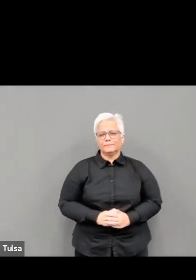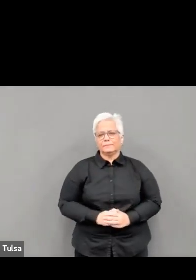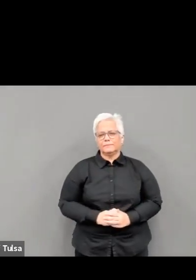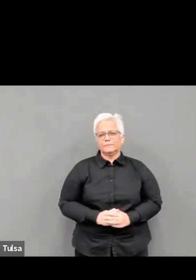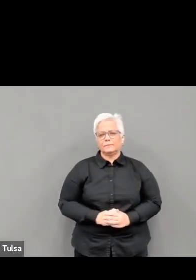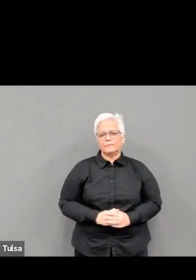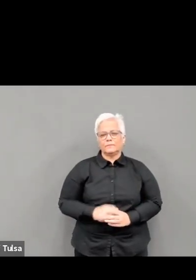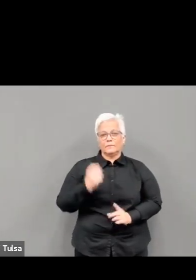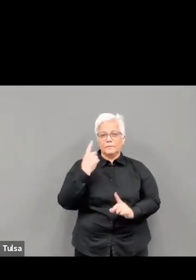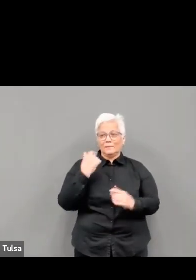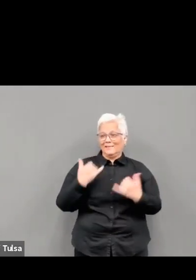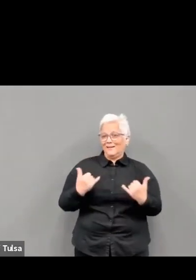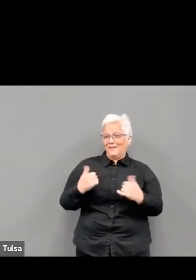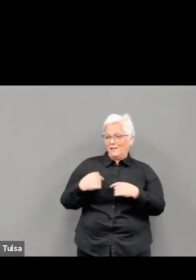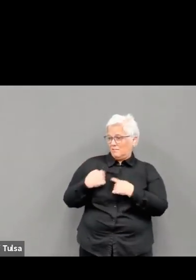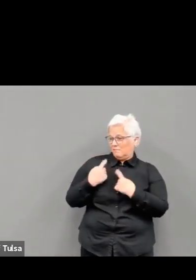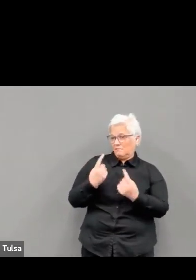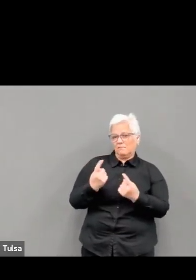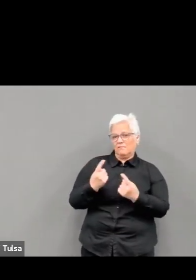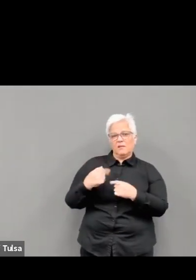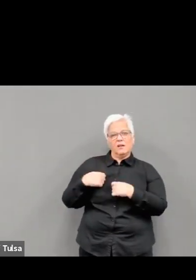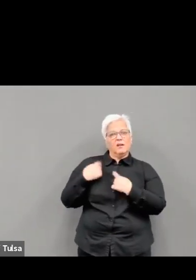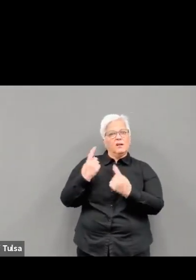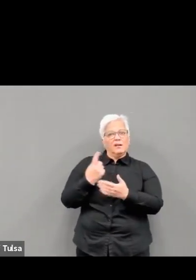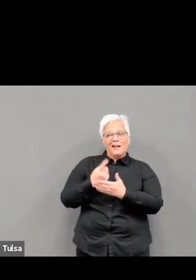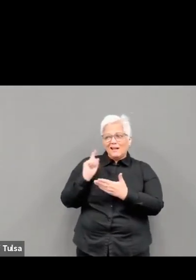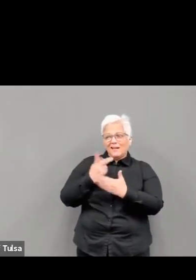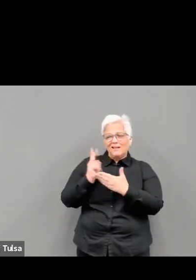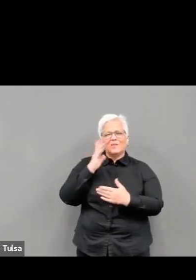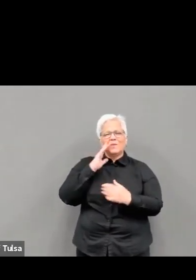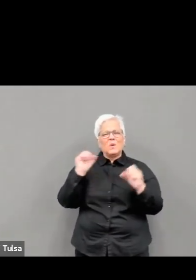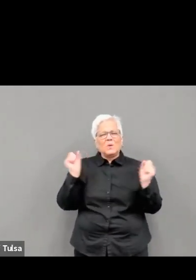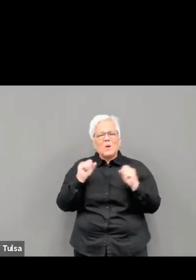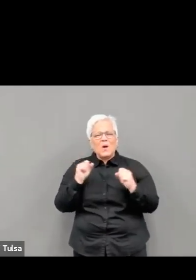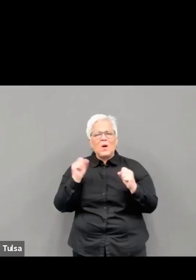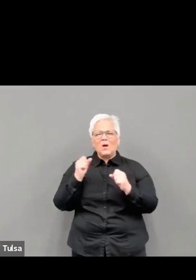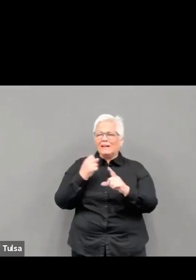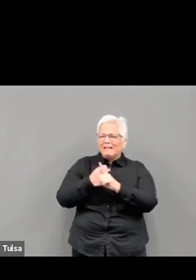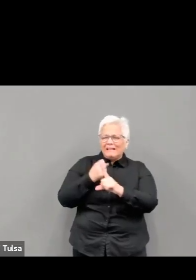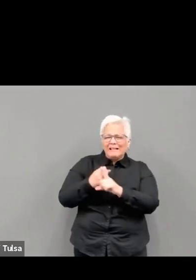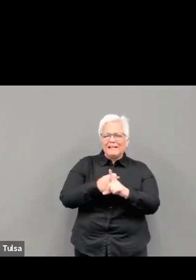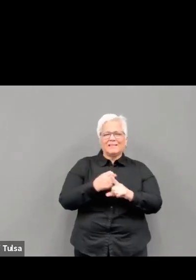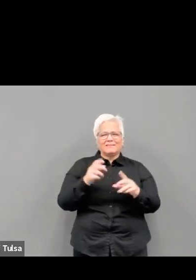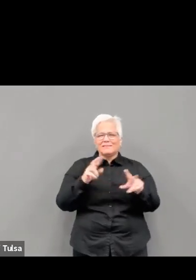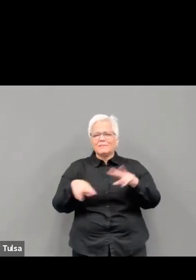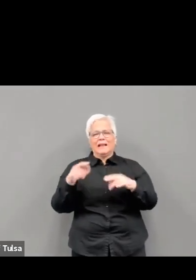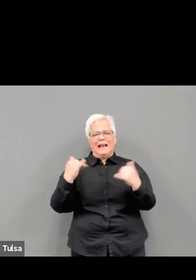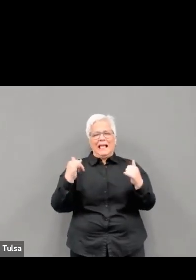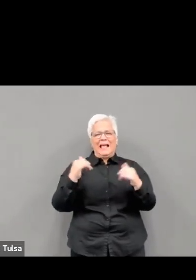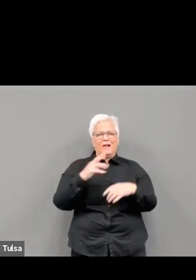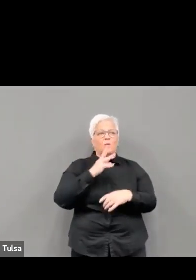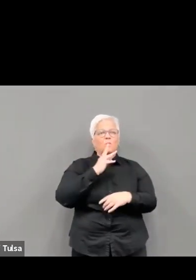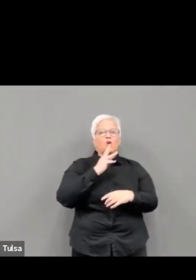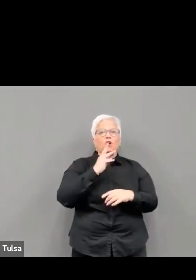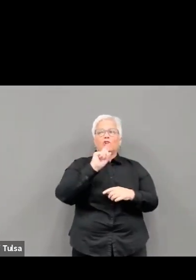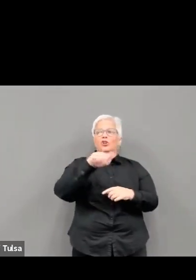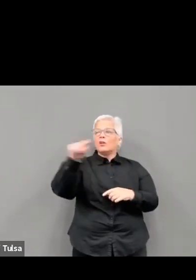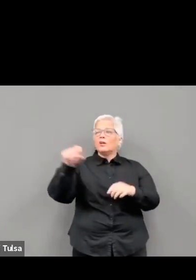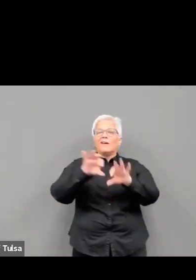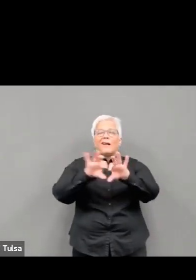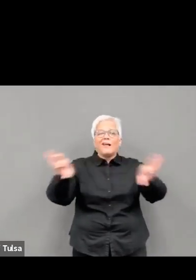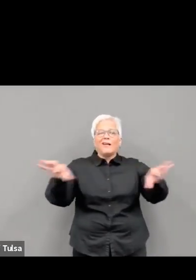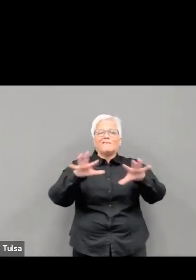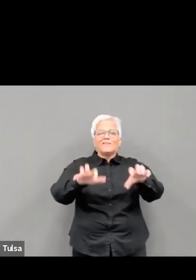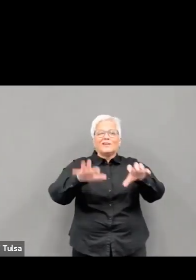negative 20 windchill to get our streets cleared and to fix our water lines. When we realized that we're in the middle of a